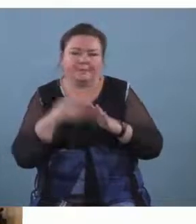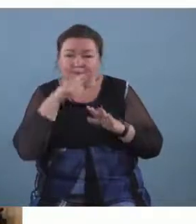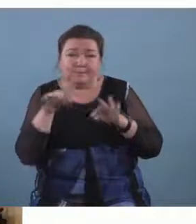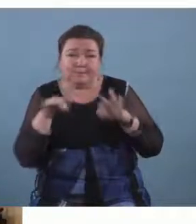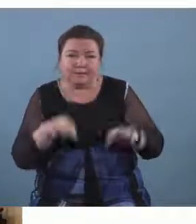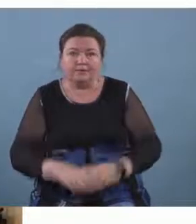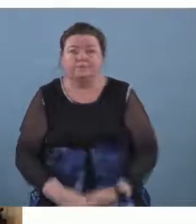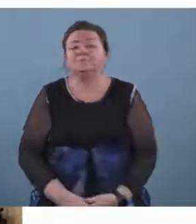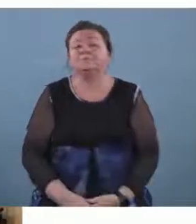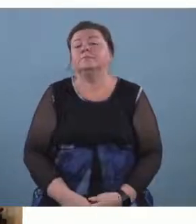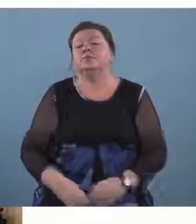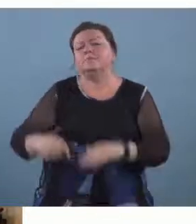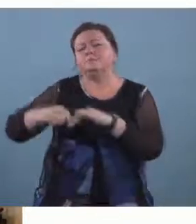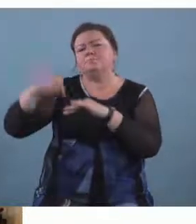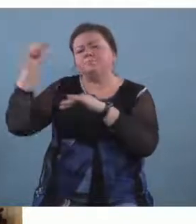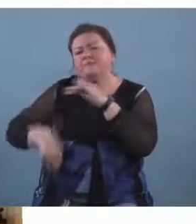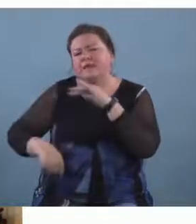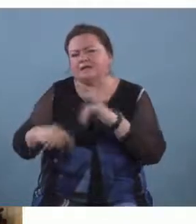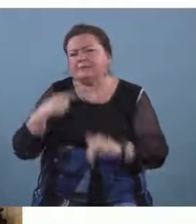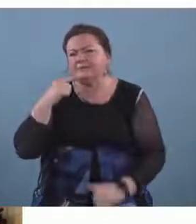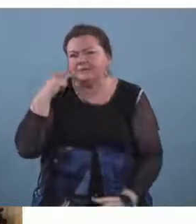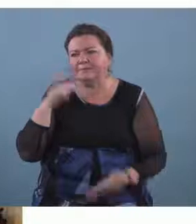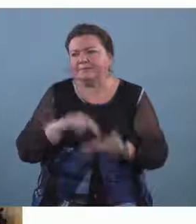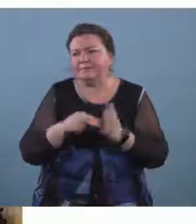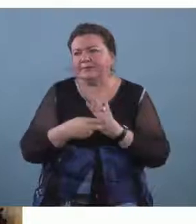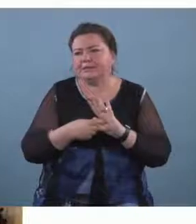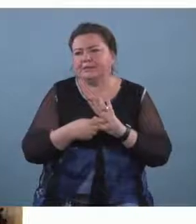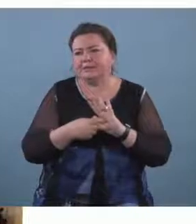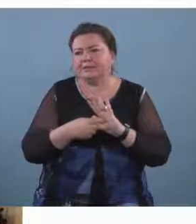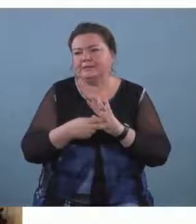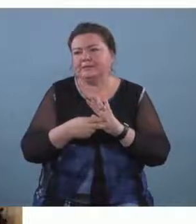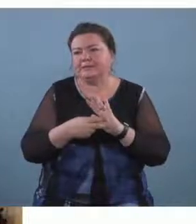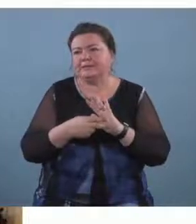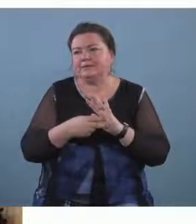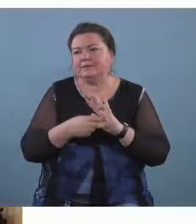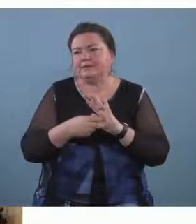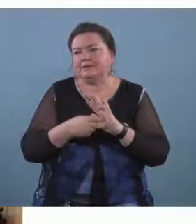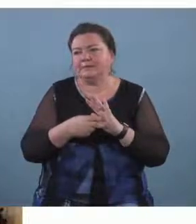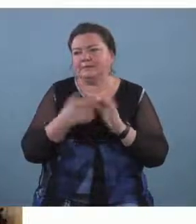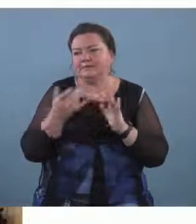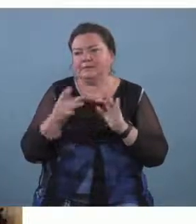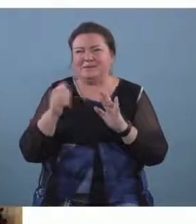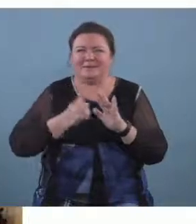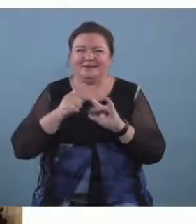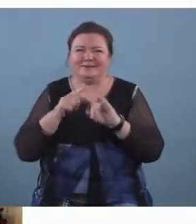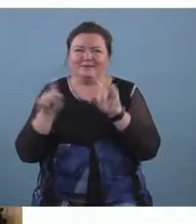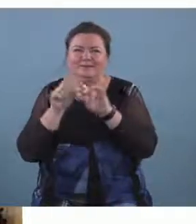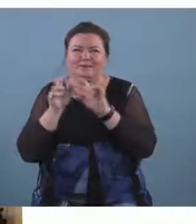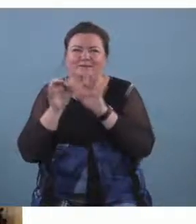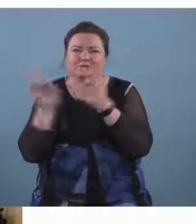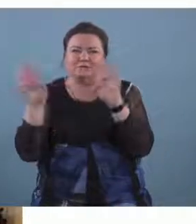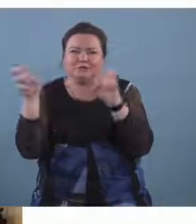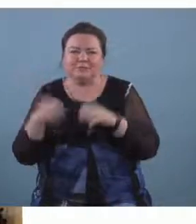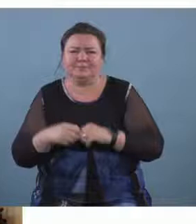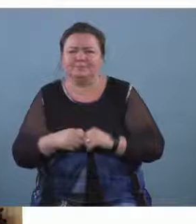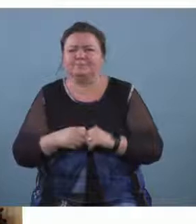um i'm not sure if the um the categories are the same in in canada but we what we um